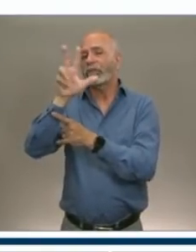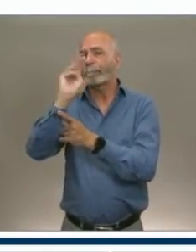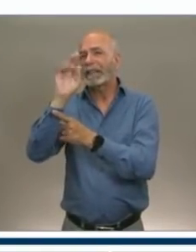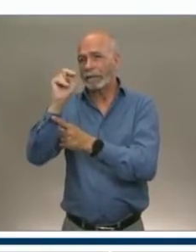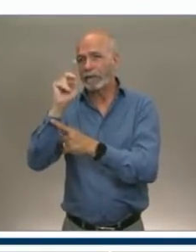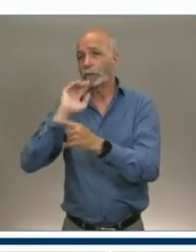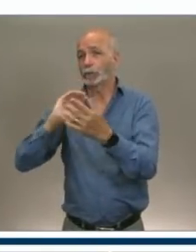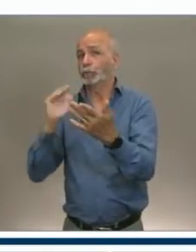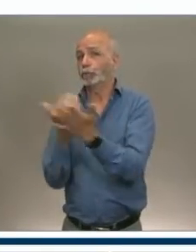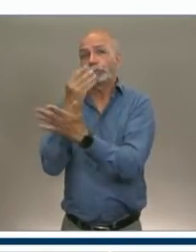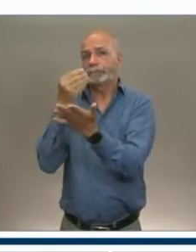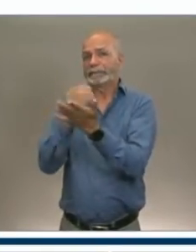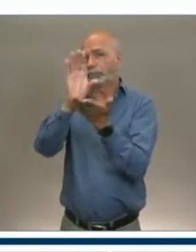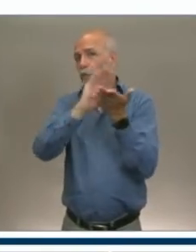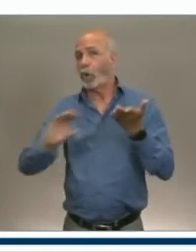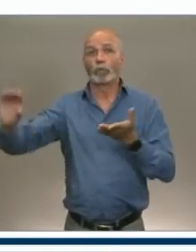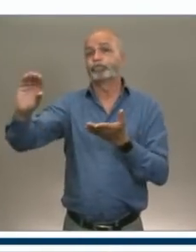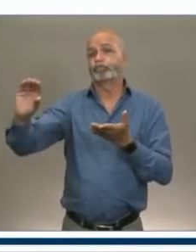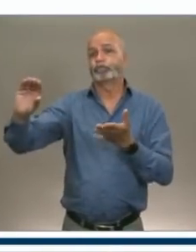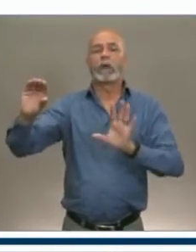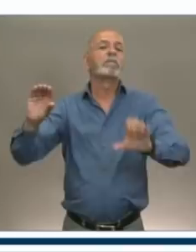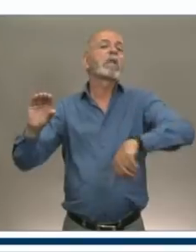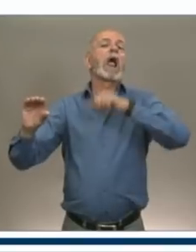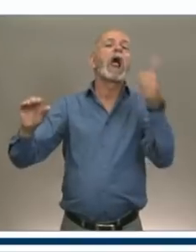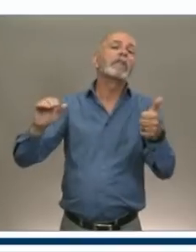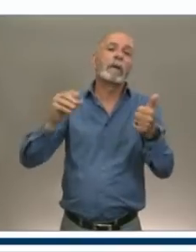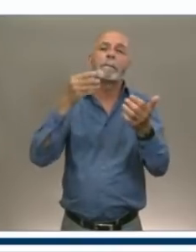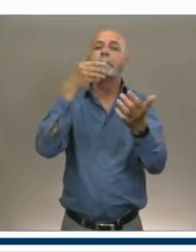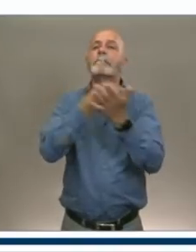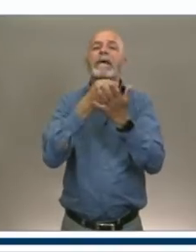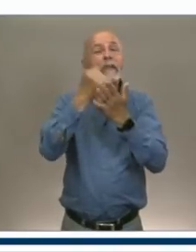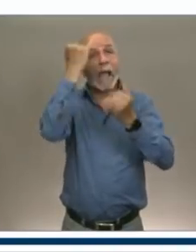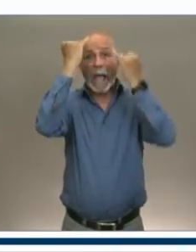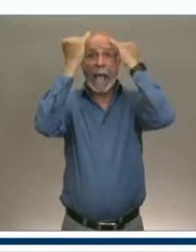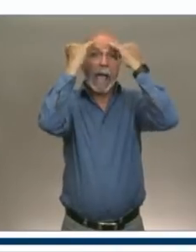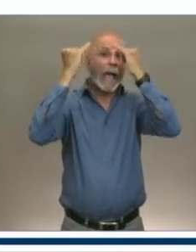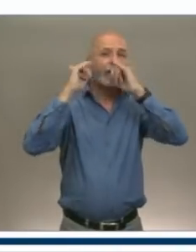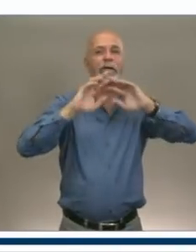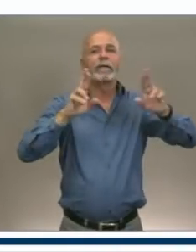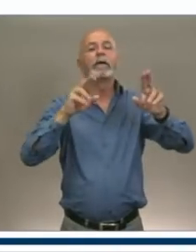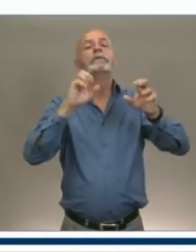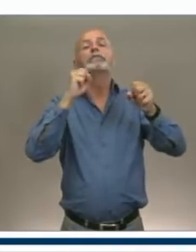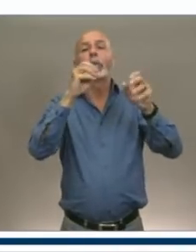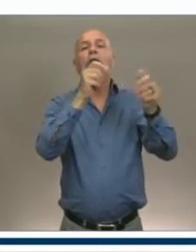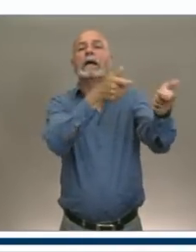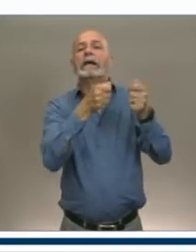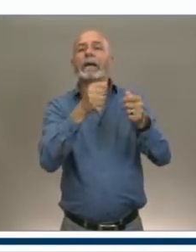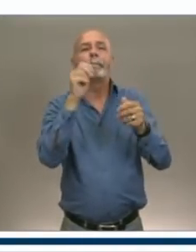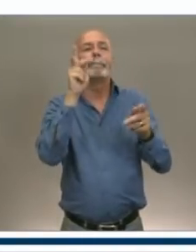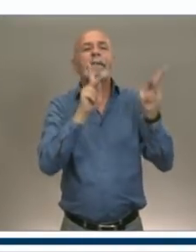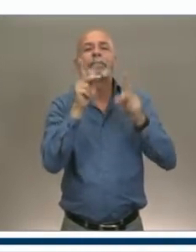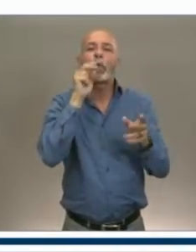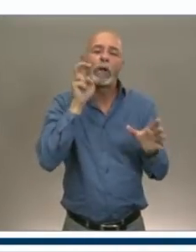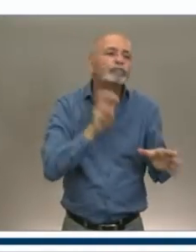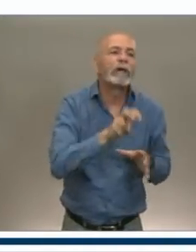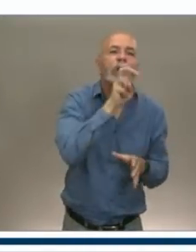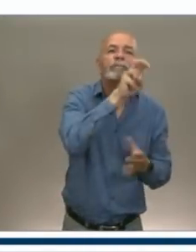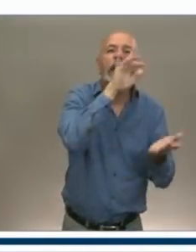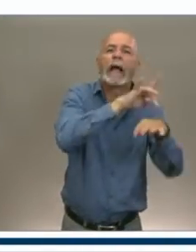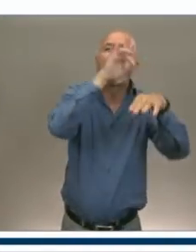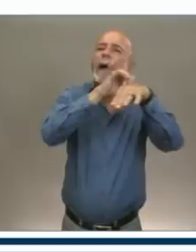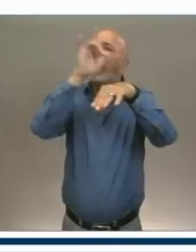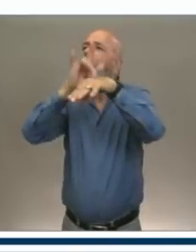also a lot more enhancements in this on how can we get people traveling through the province, how can we get them staying in our